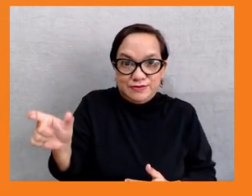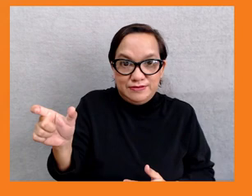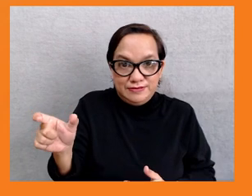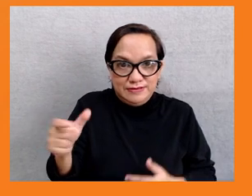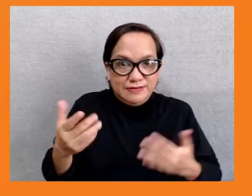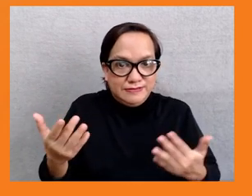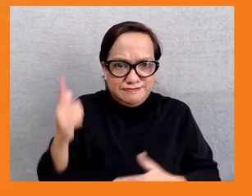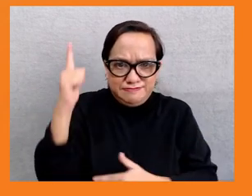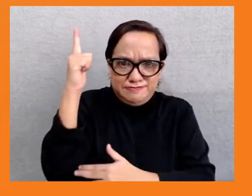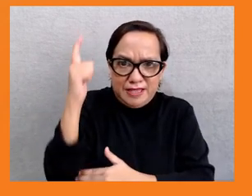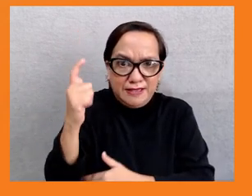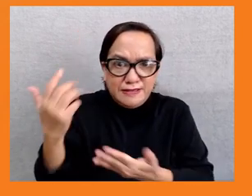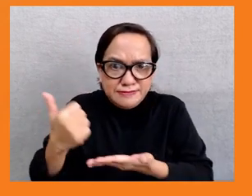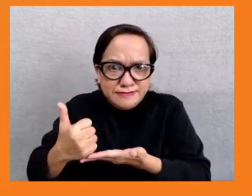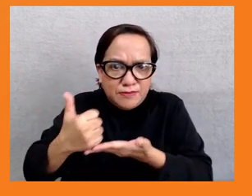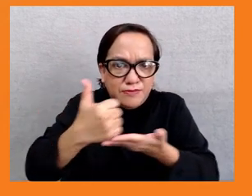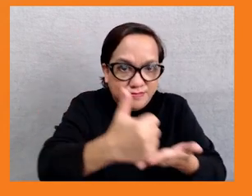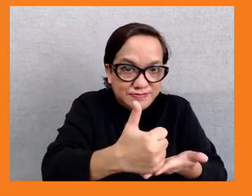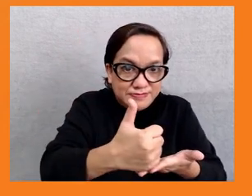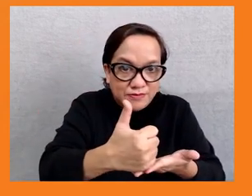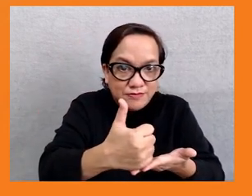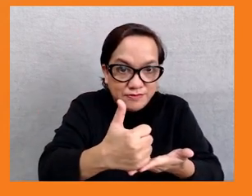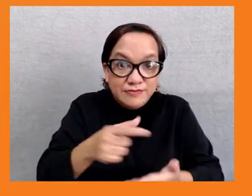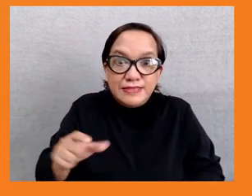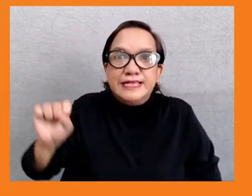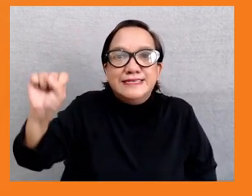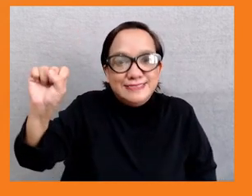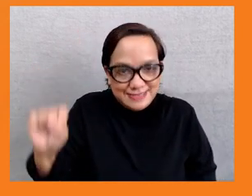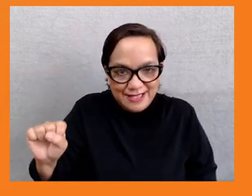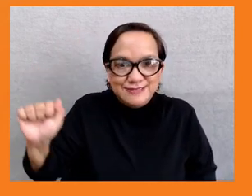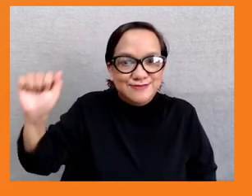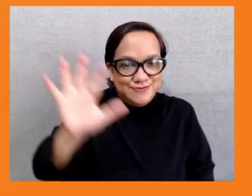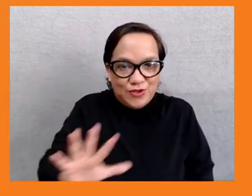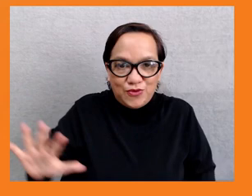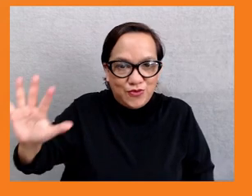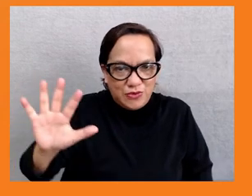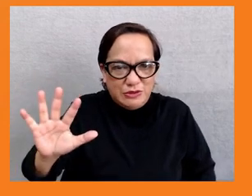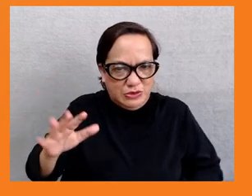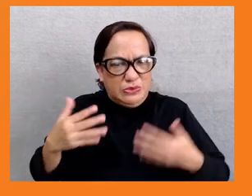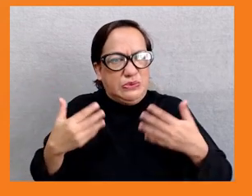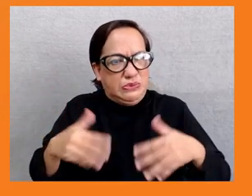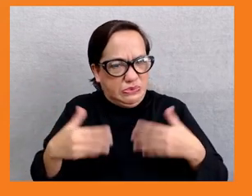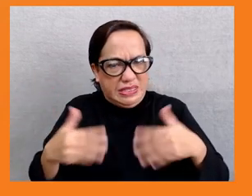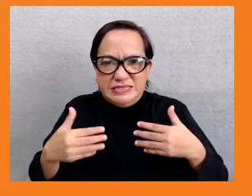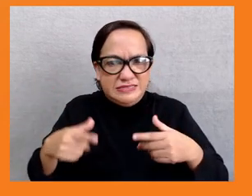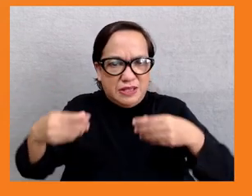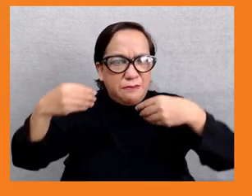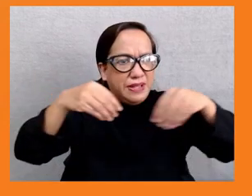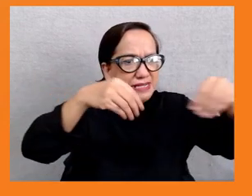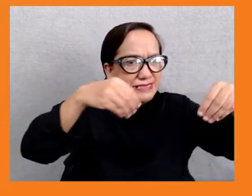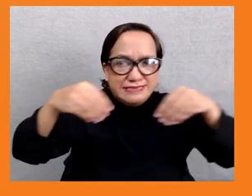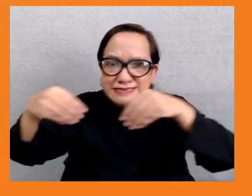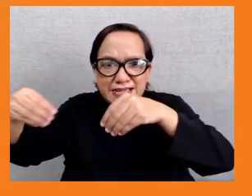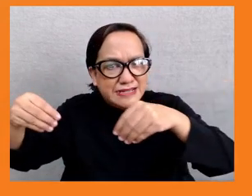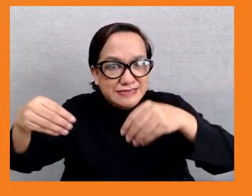South Asia. And the worst market inequality in terms of country level is in India and Laos. The worst